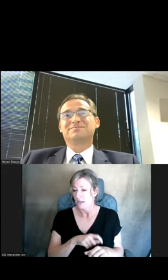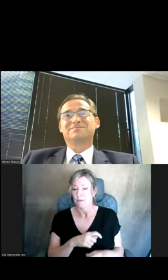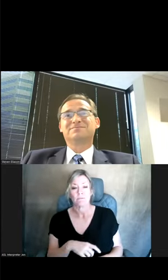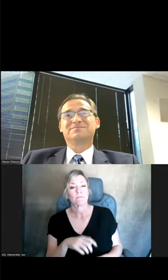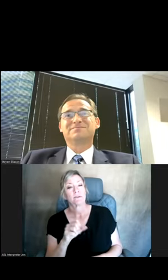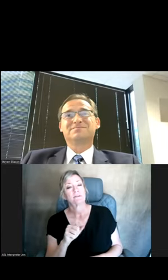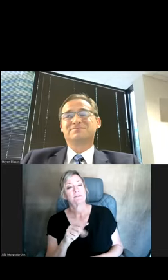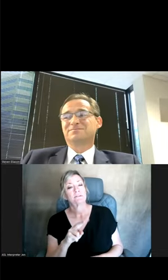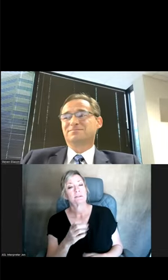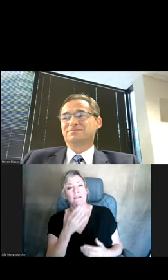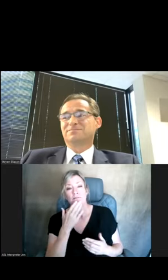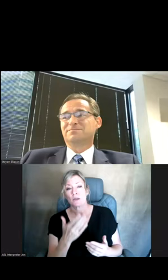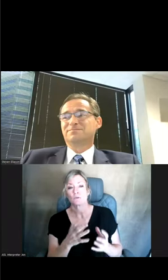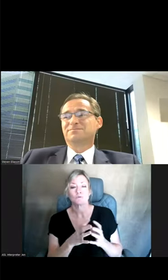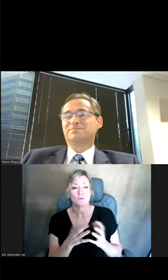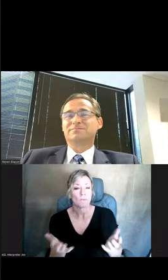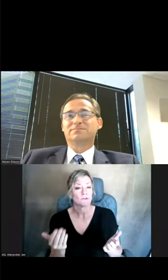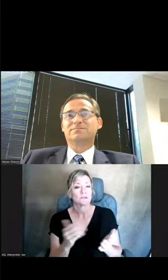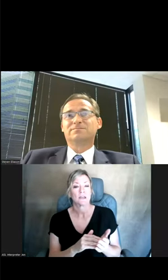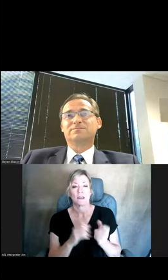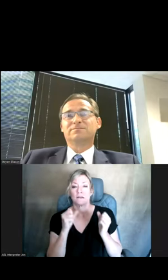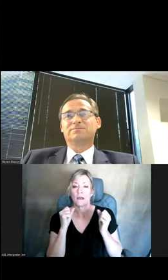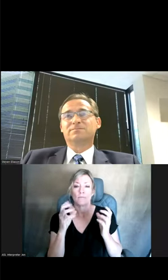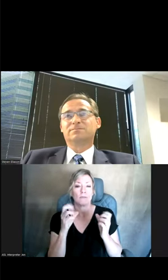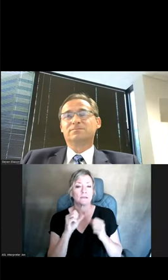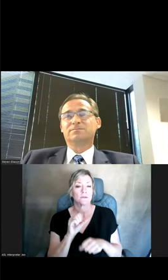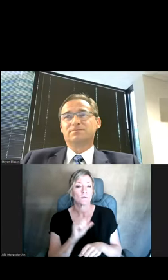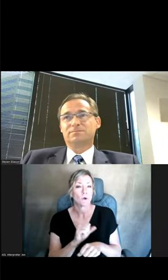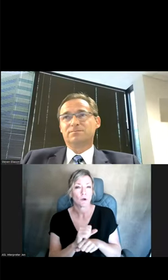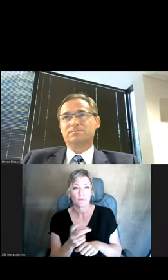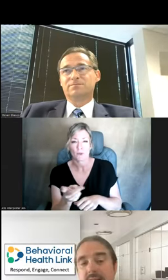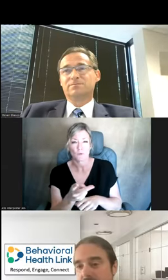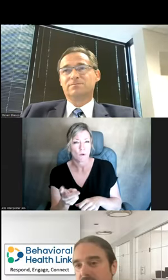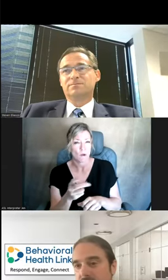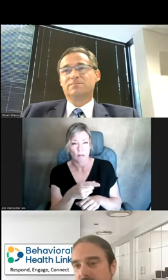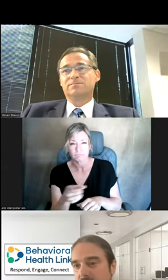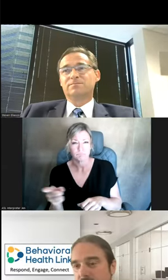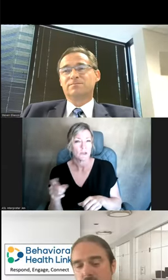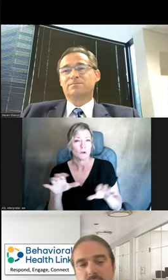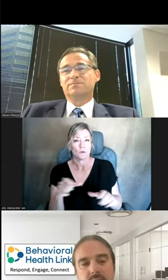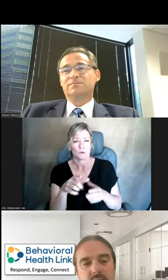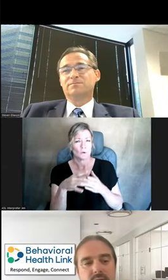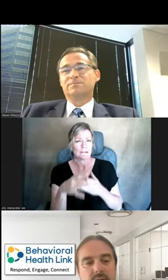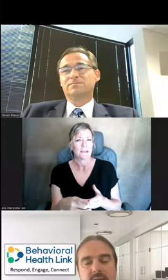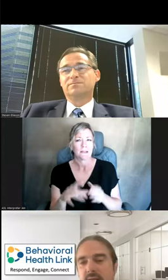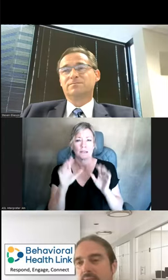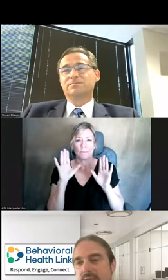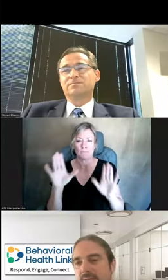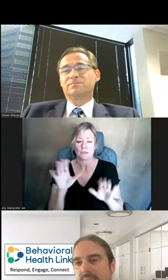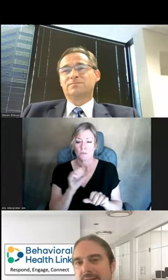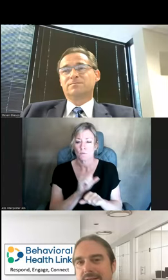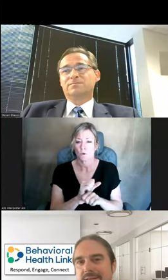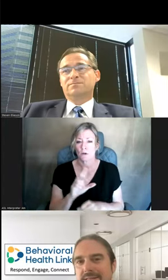thank you so much again for all the amazing work that you and your colleagues are doing. And you're really leading a lot of this incredible work in Utah. I